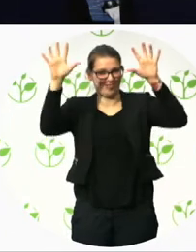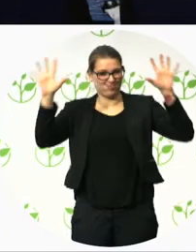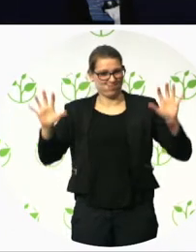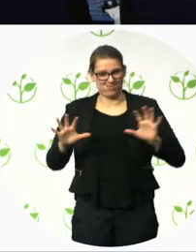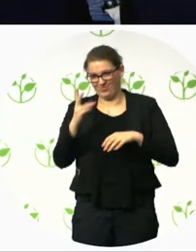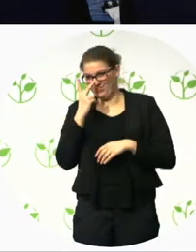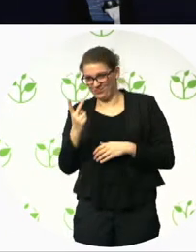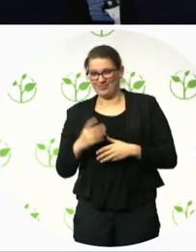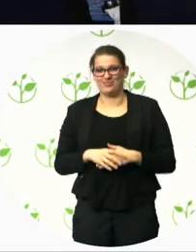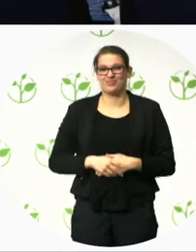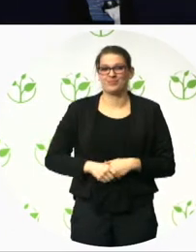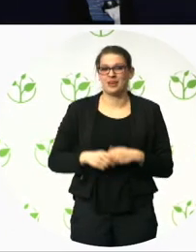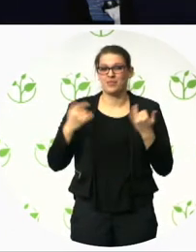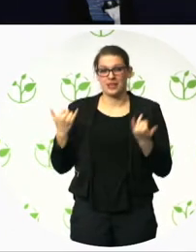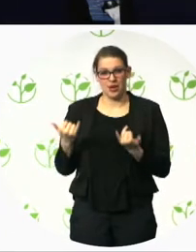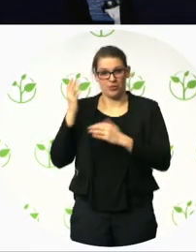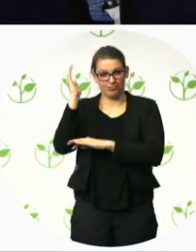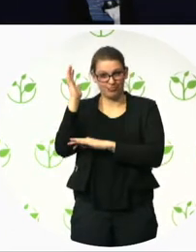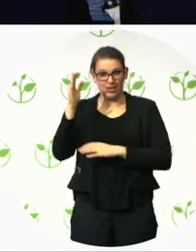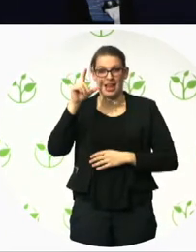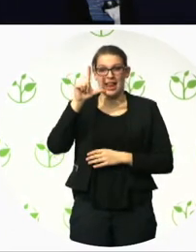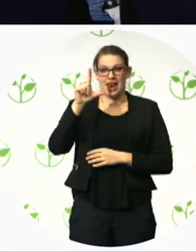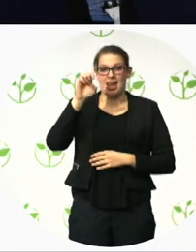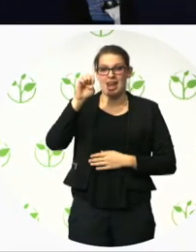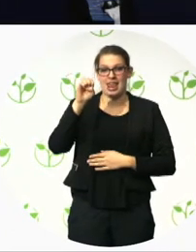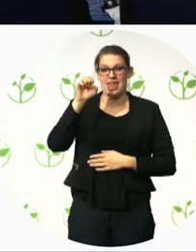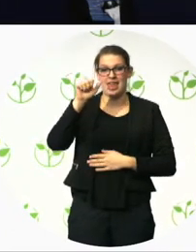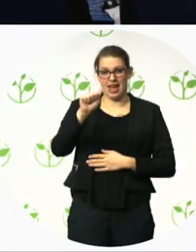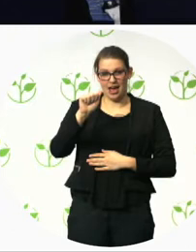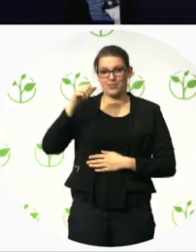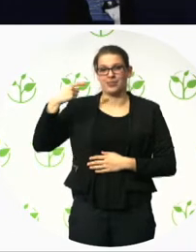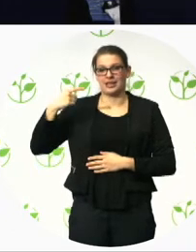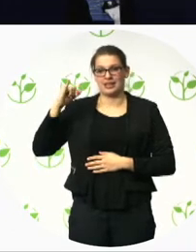from Hamburg, Germany. And works for the foundation there. So, over to you, Leah.